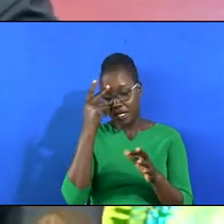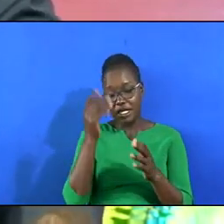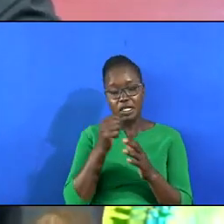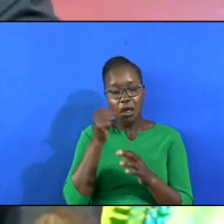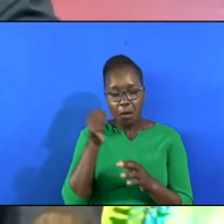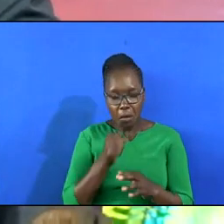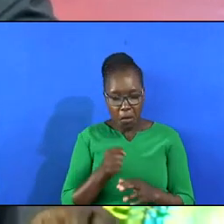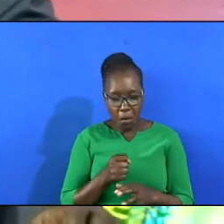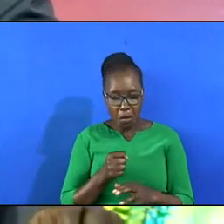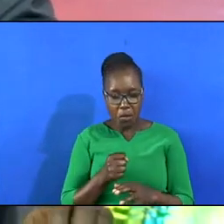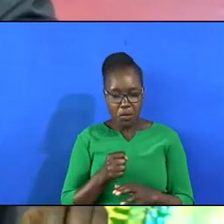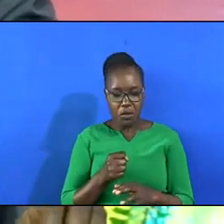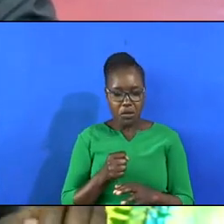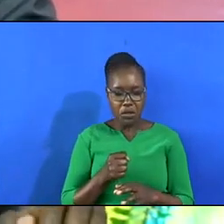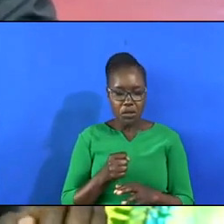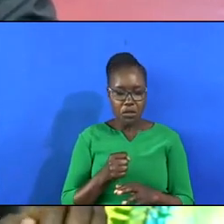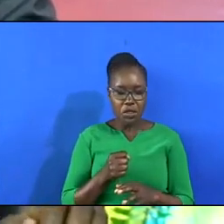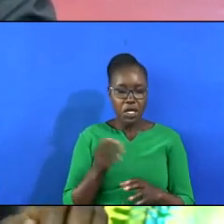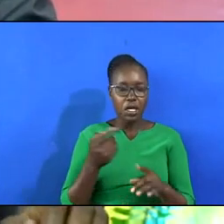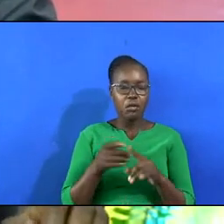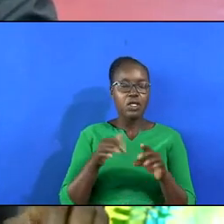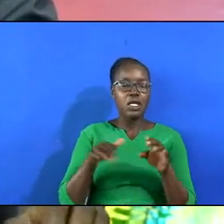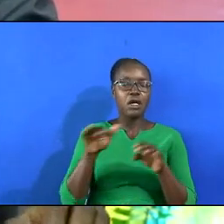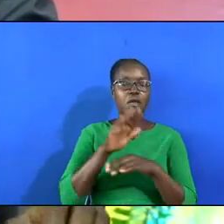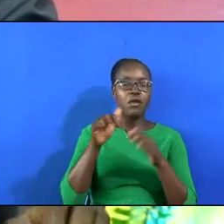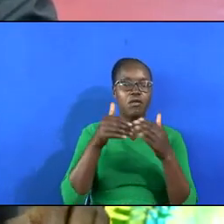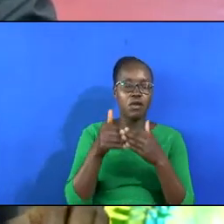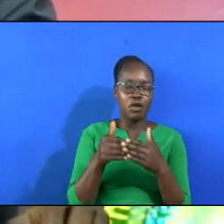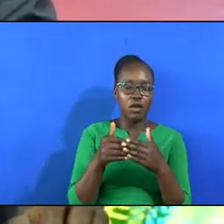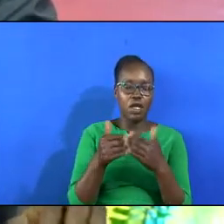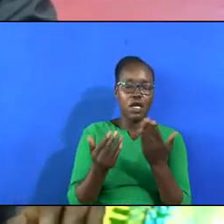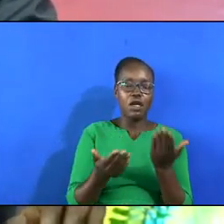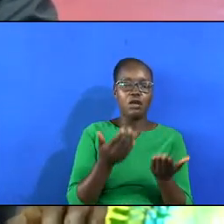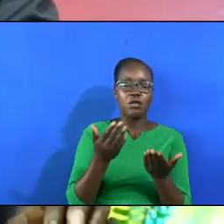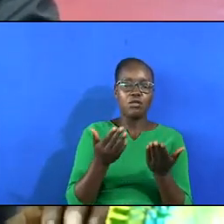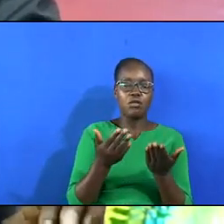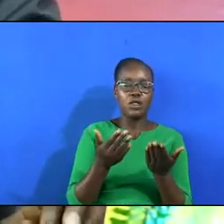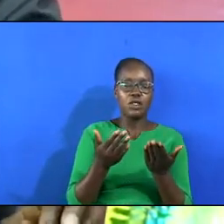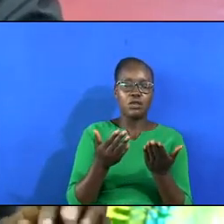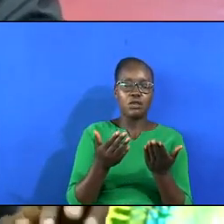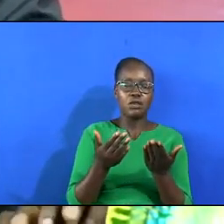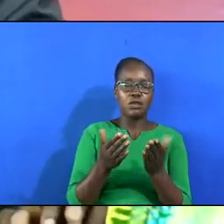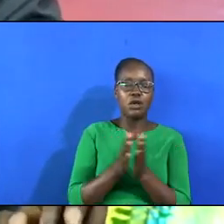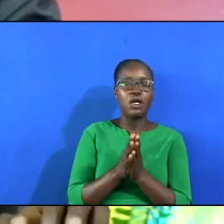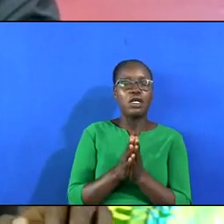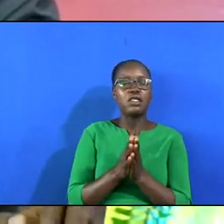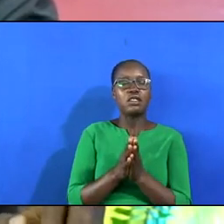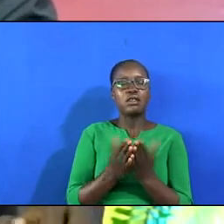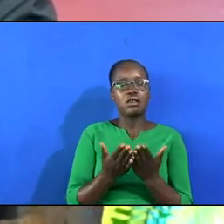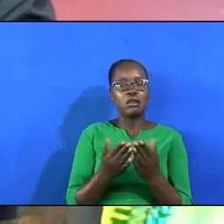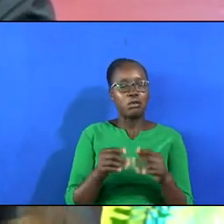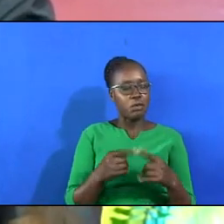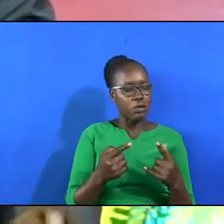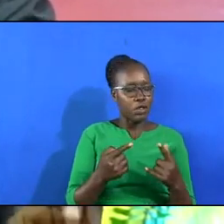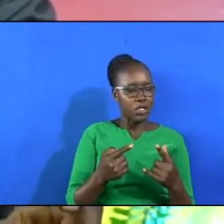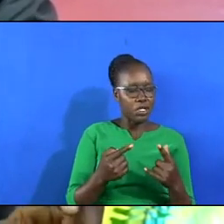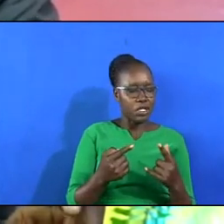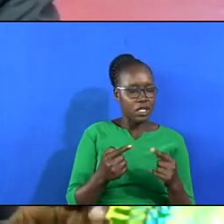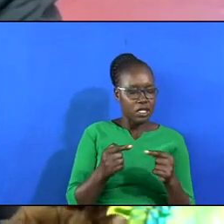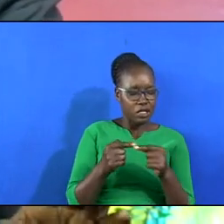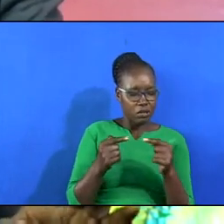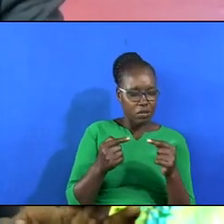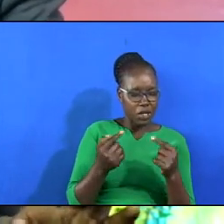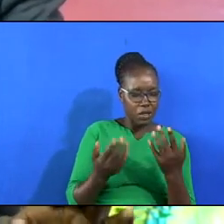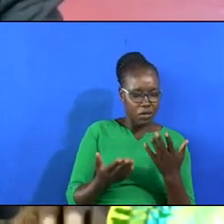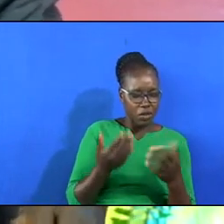age But above all May you open a womb somewhere that is closed May